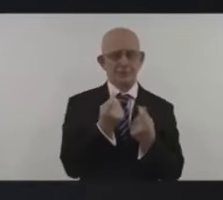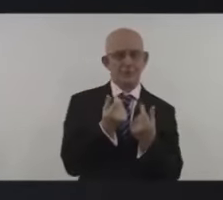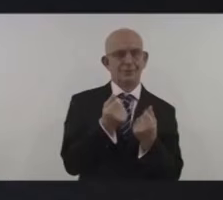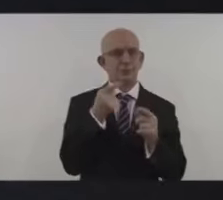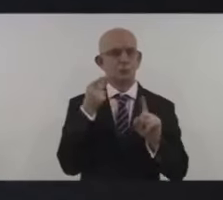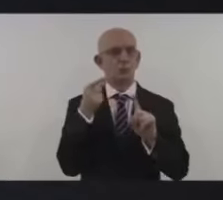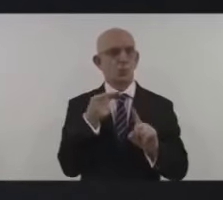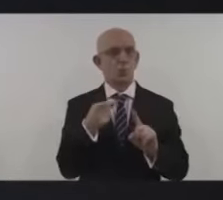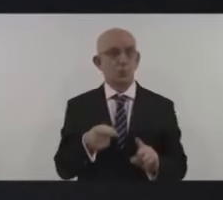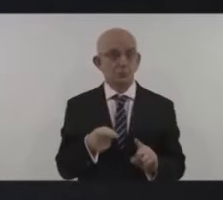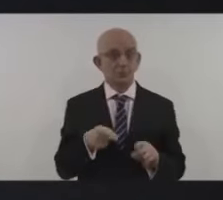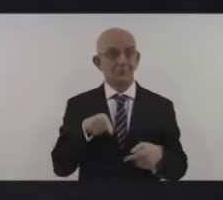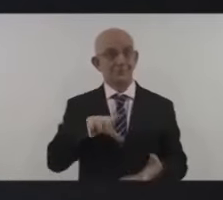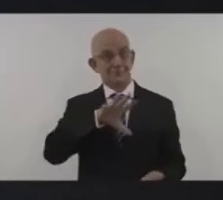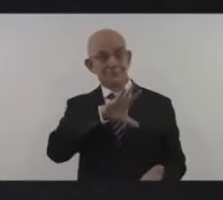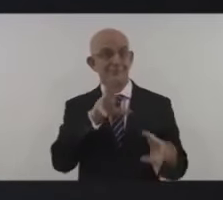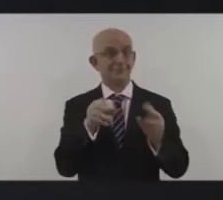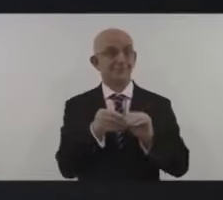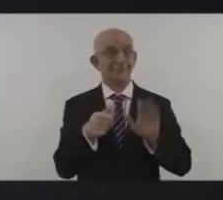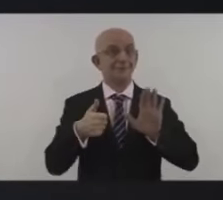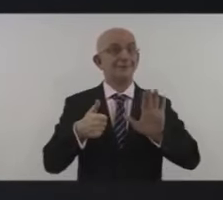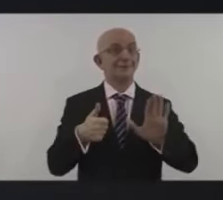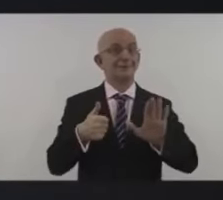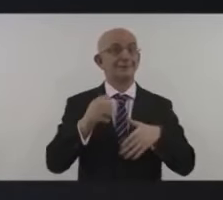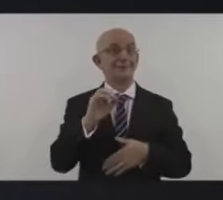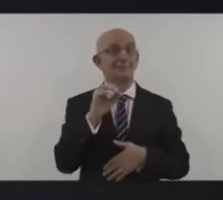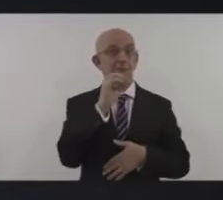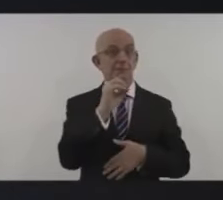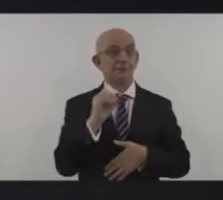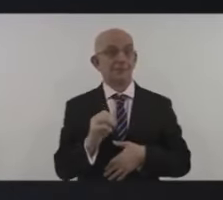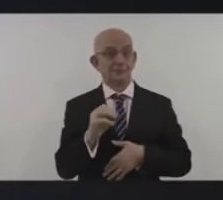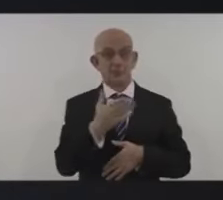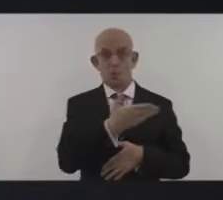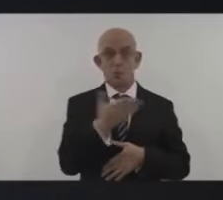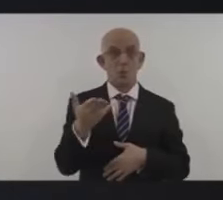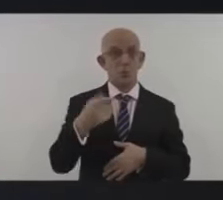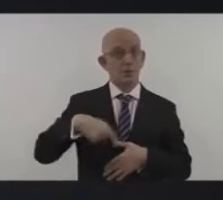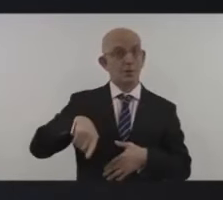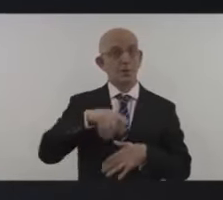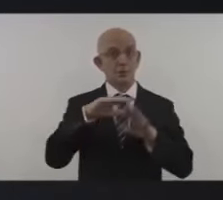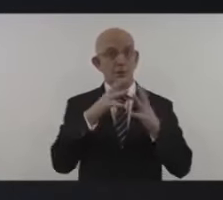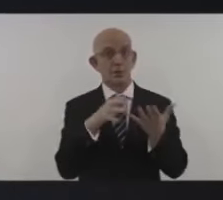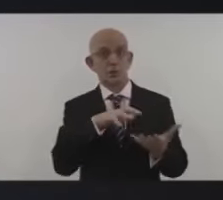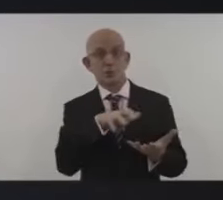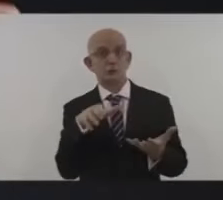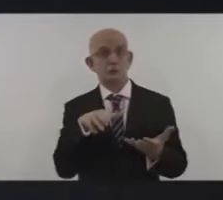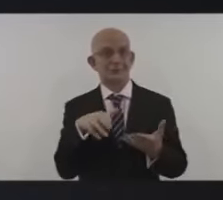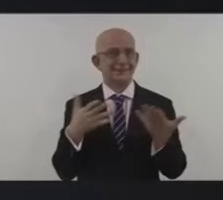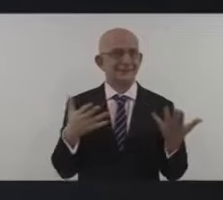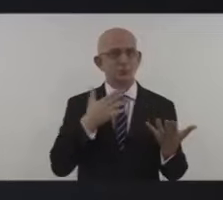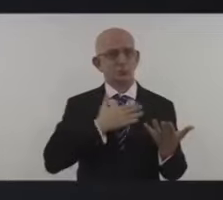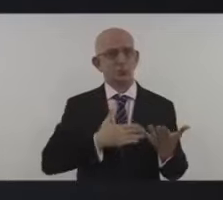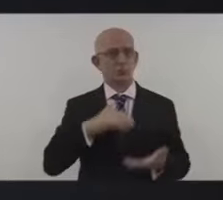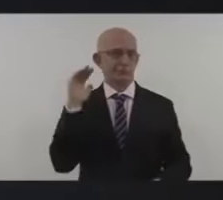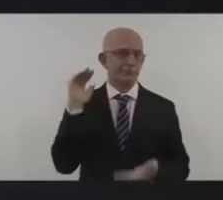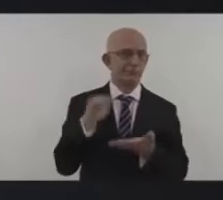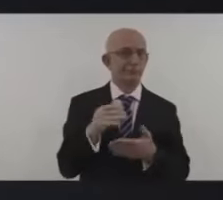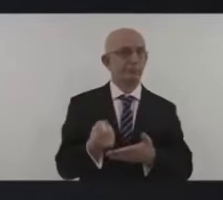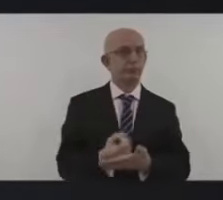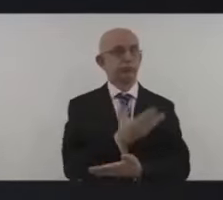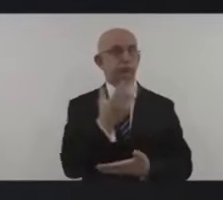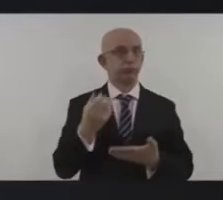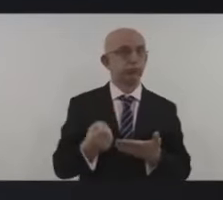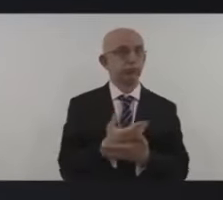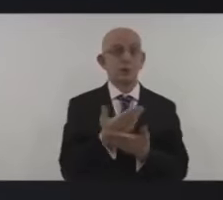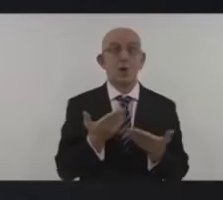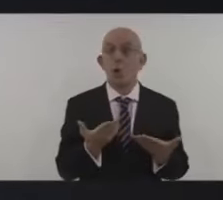brutal price if nations can't build resilience into supply chains the entire global economy will be